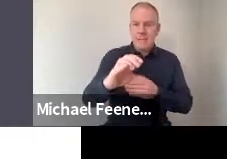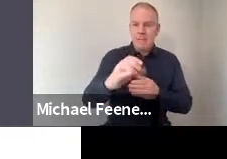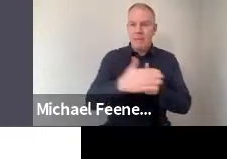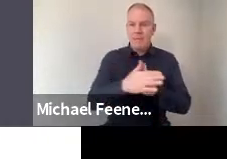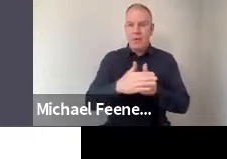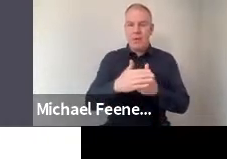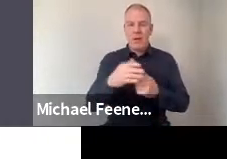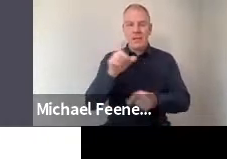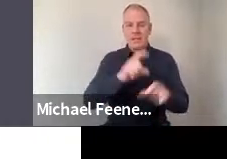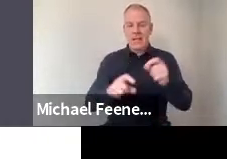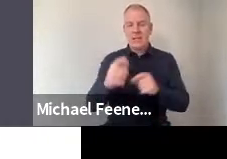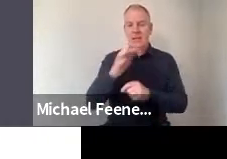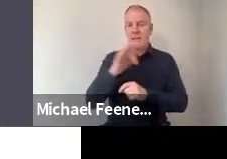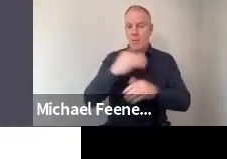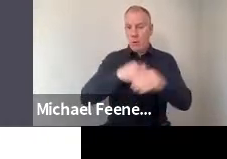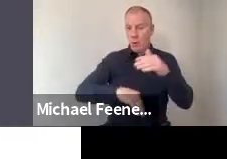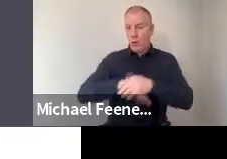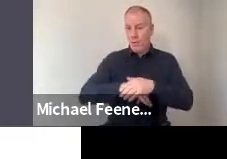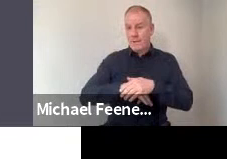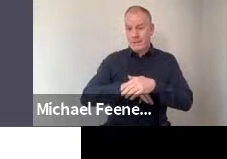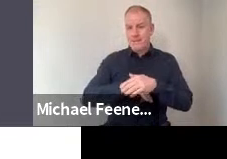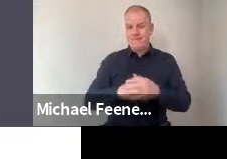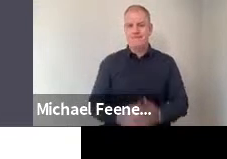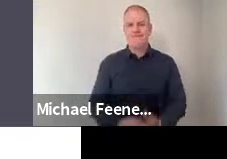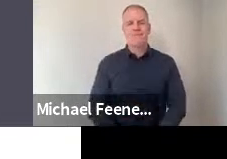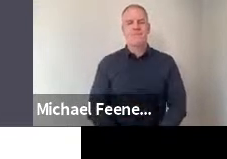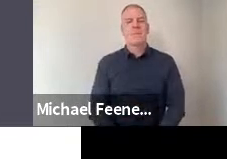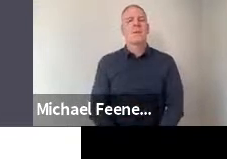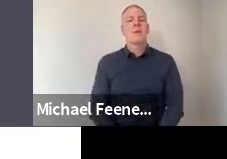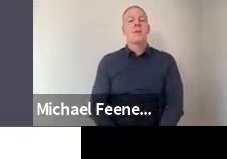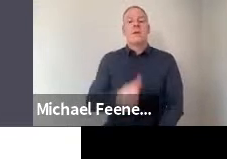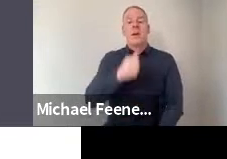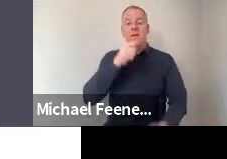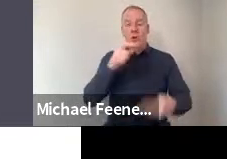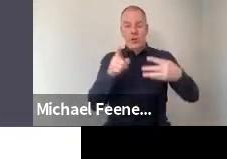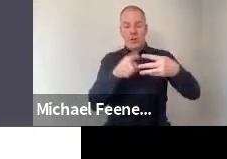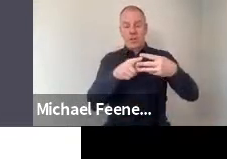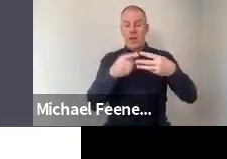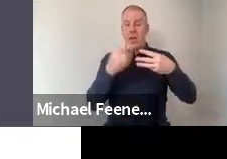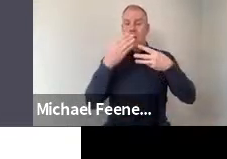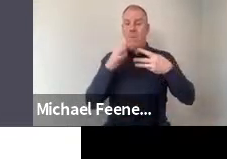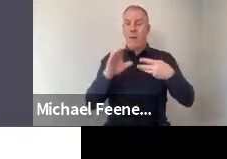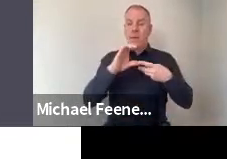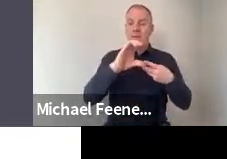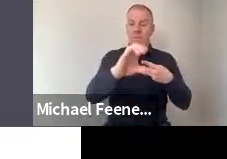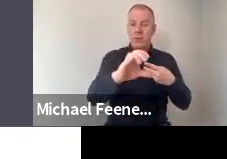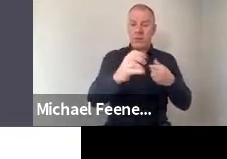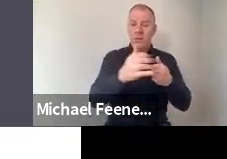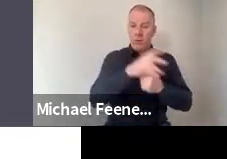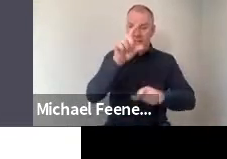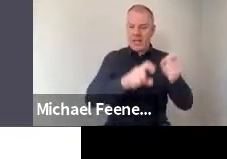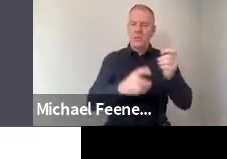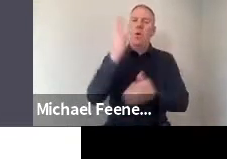by the government, especially. So the first statement public money spent on science is well worth spending, got